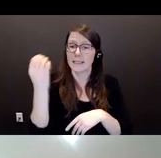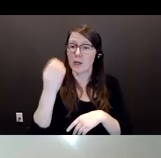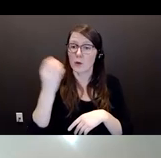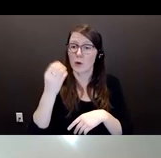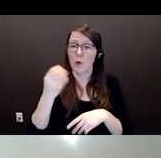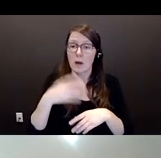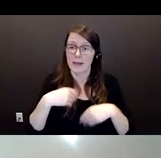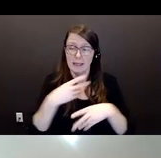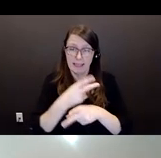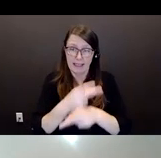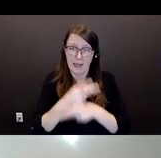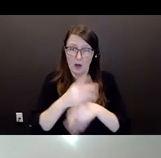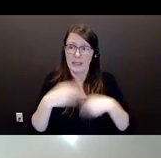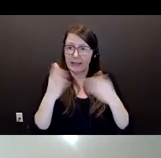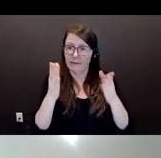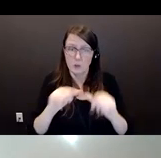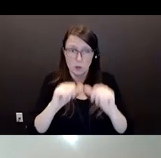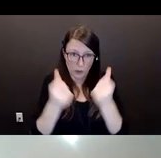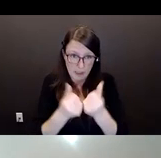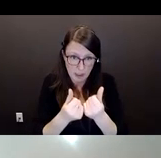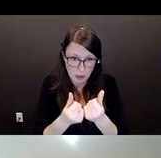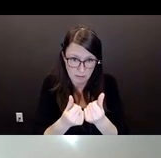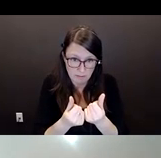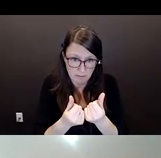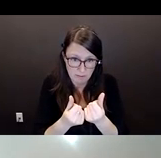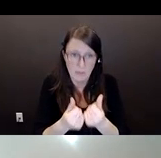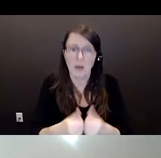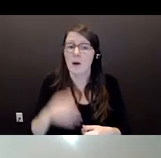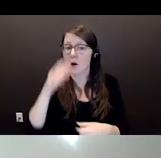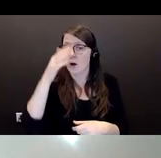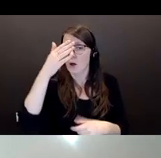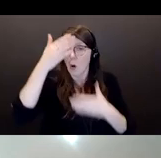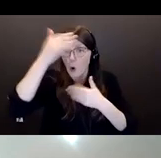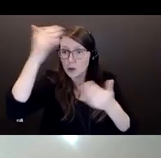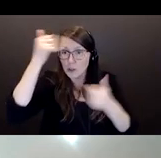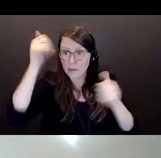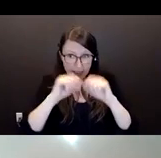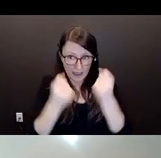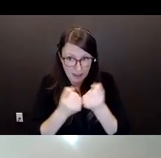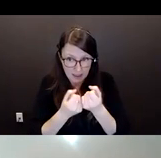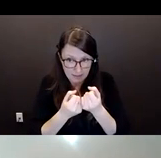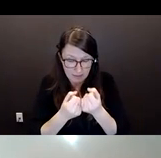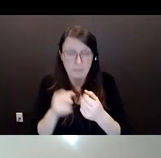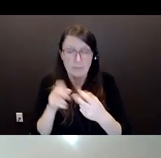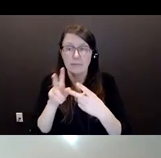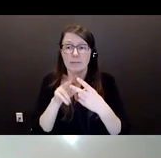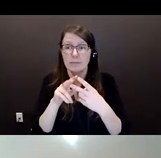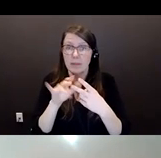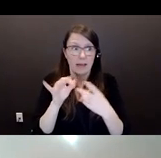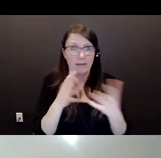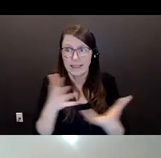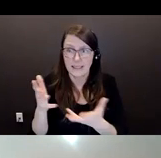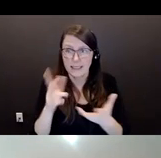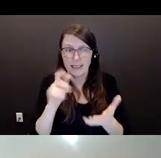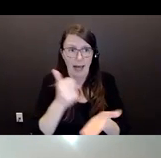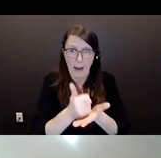and the Alzheimer's Society that people need to reach out if they need some support or help to reach out and get those services and